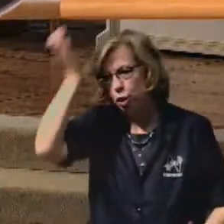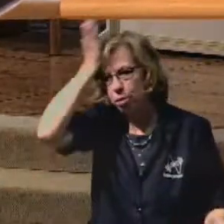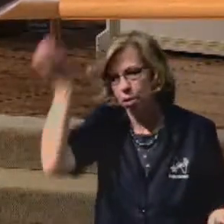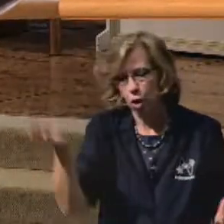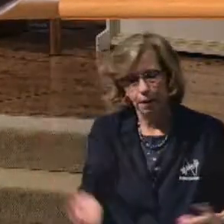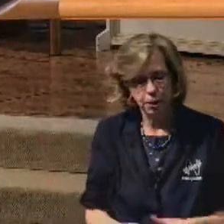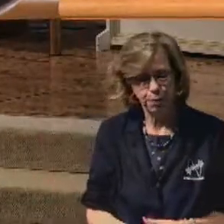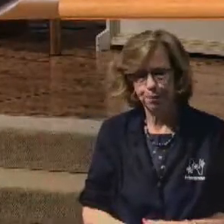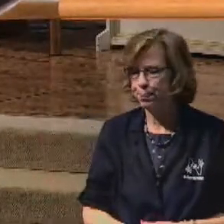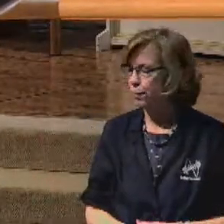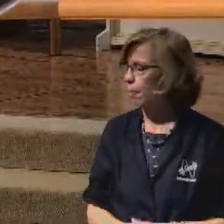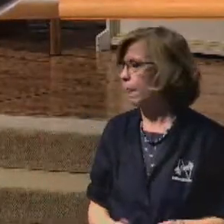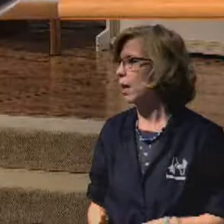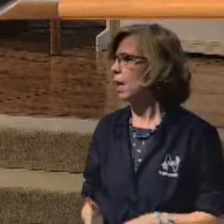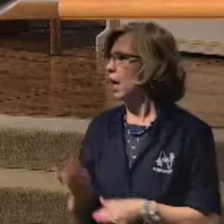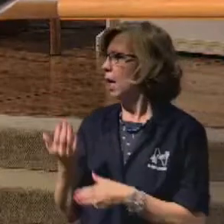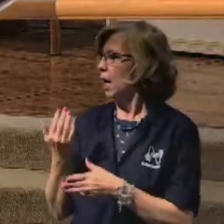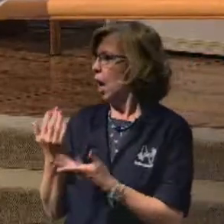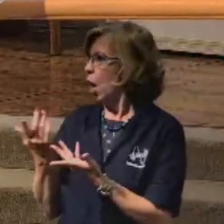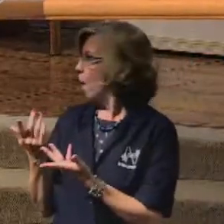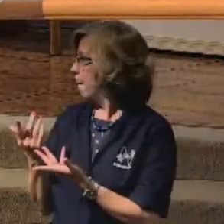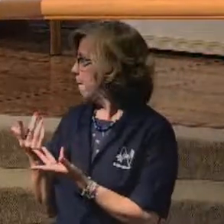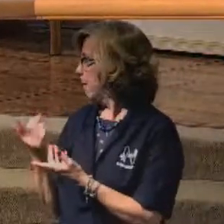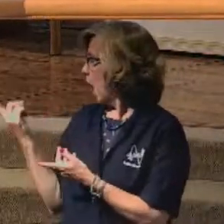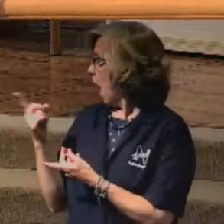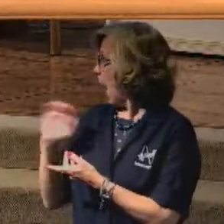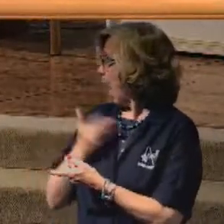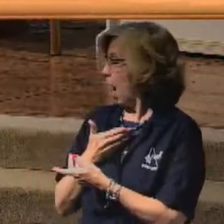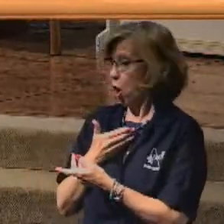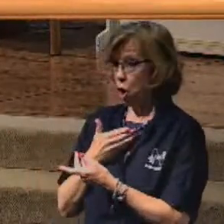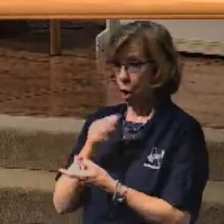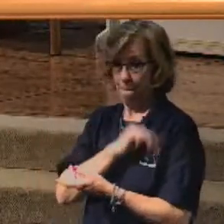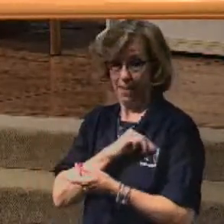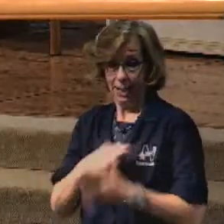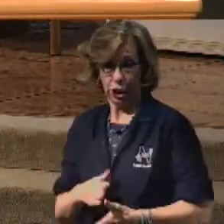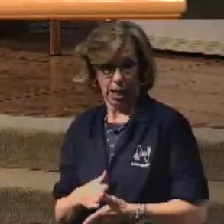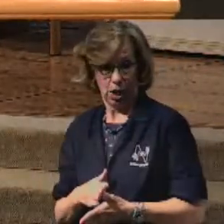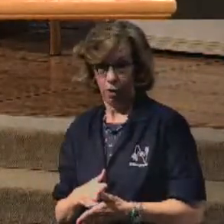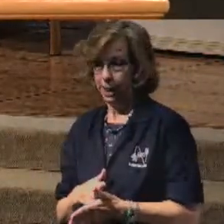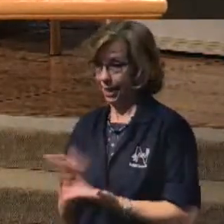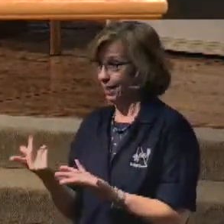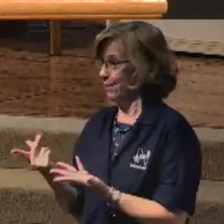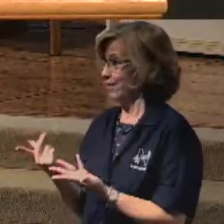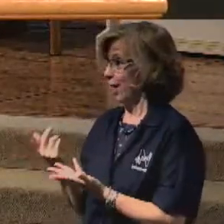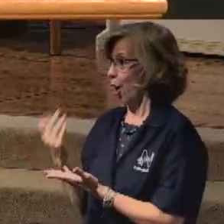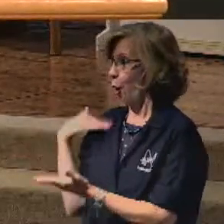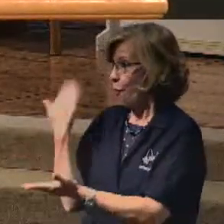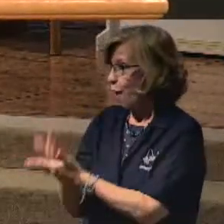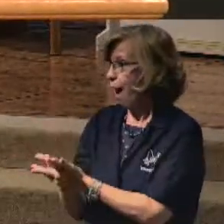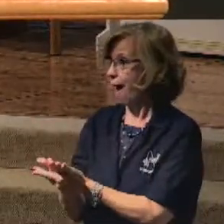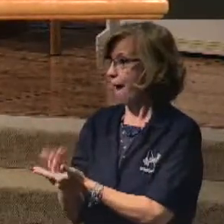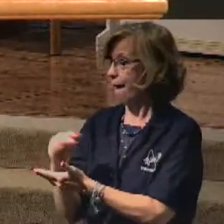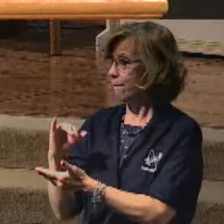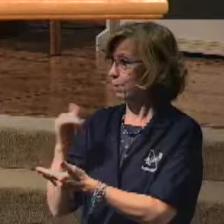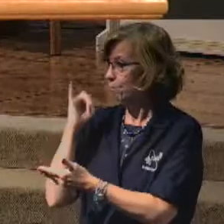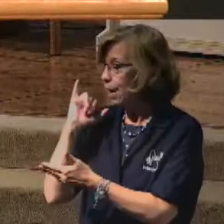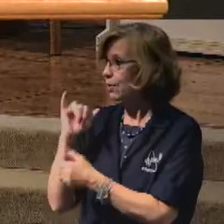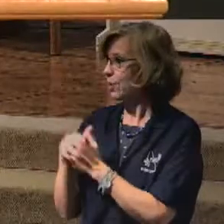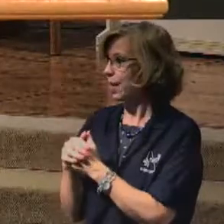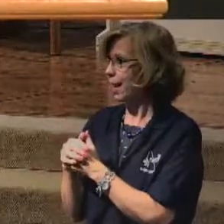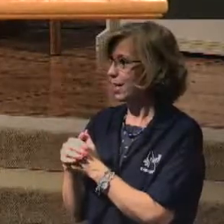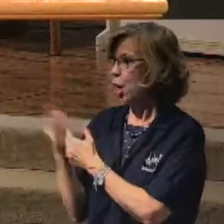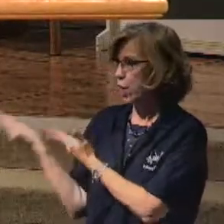Stop by and pick up a prayer card when our missionaries are here. They bring them for you. They want you to have them.